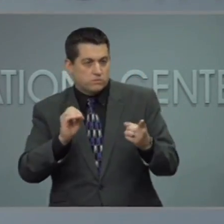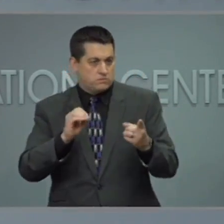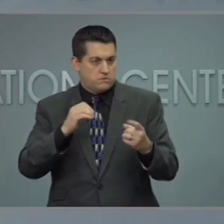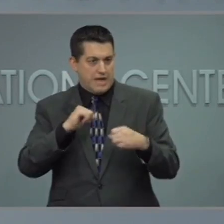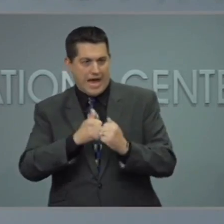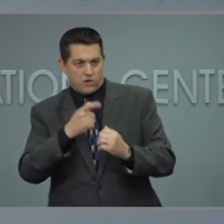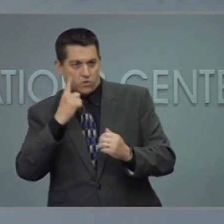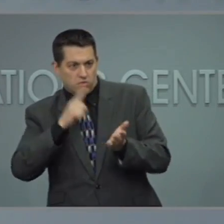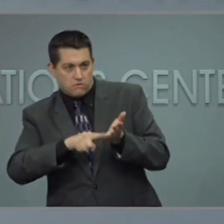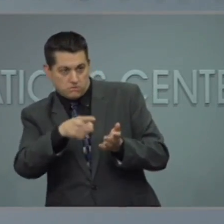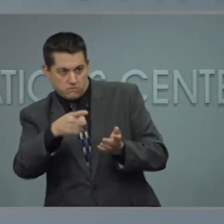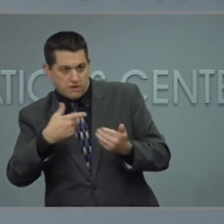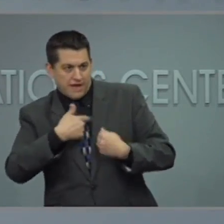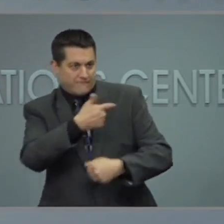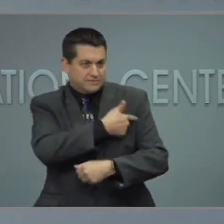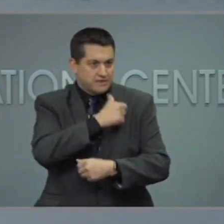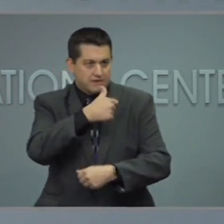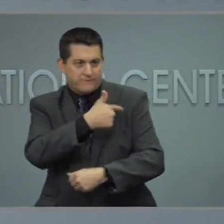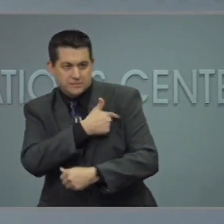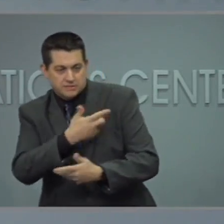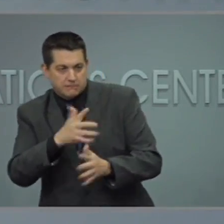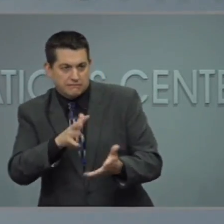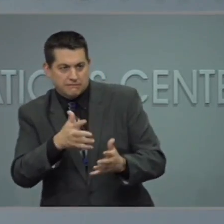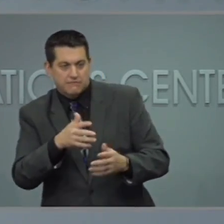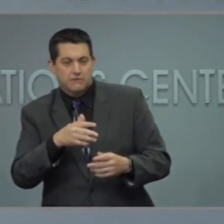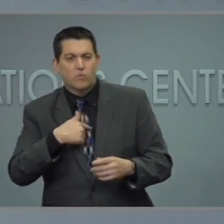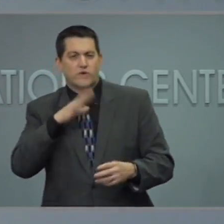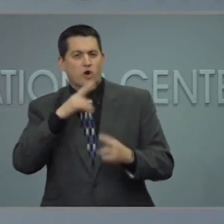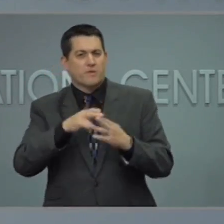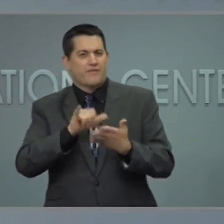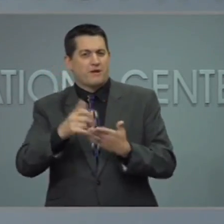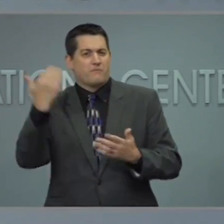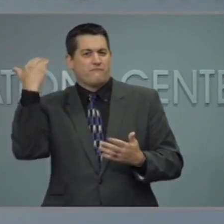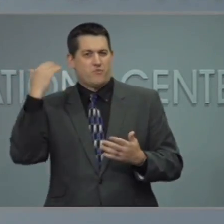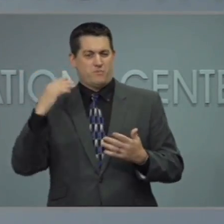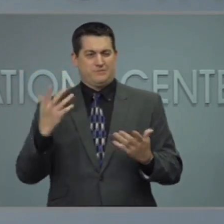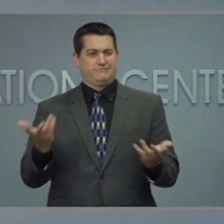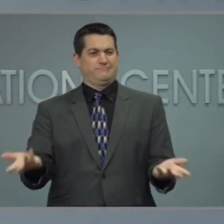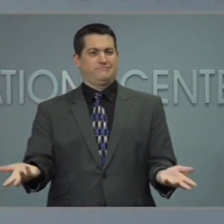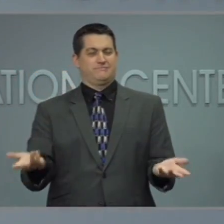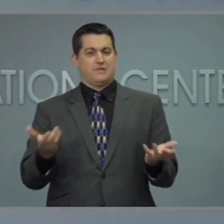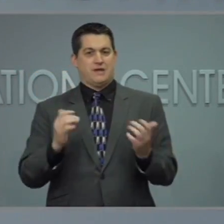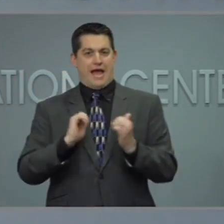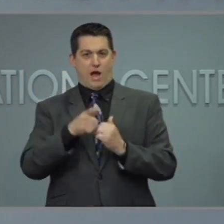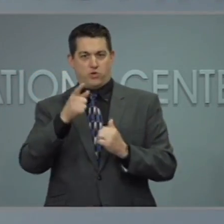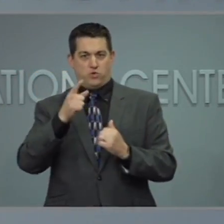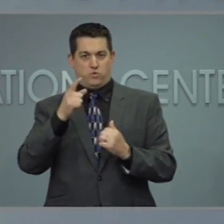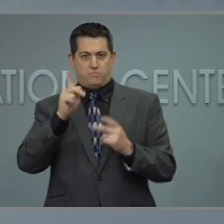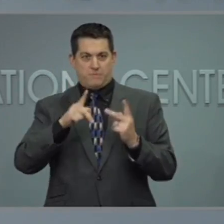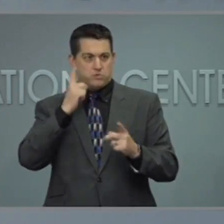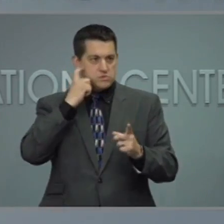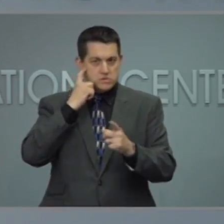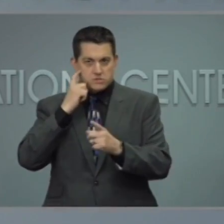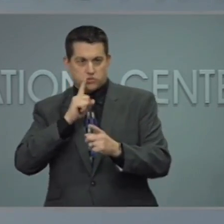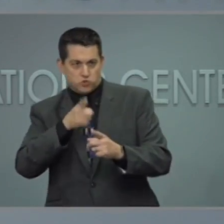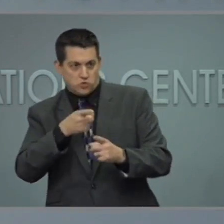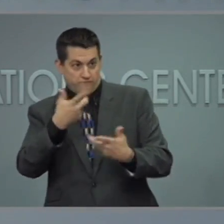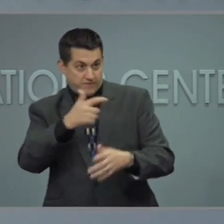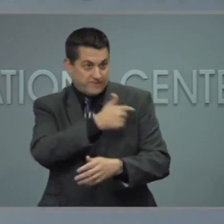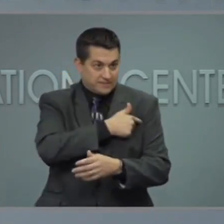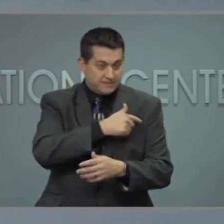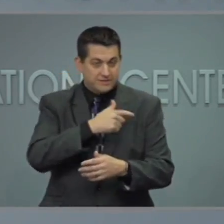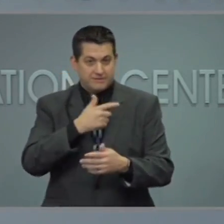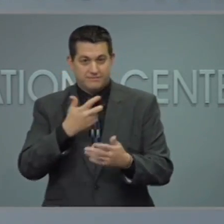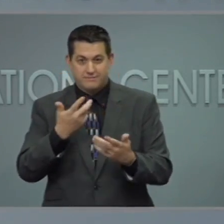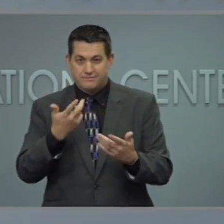We've talked a lot about vaccines, so-called passports in the past, but how do you suggest that people are sure of that? And